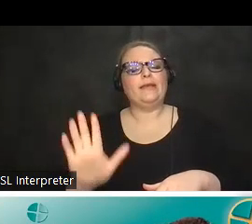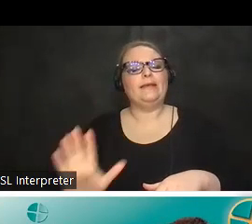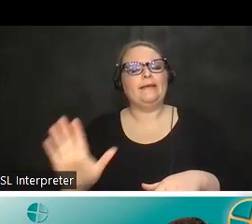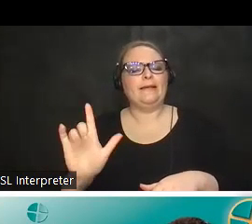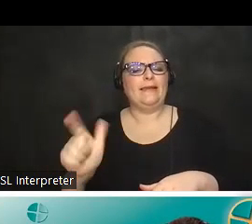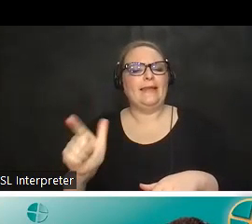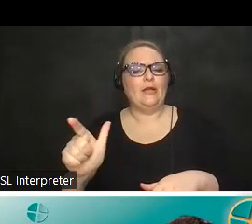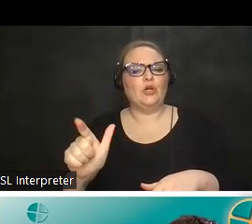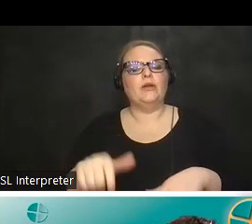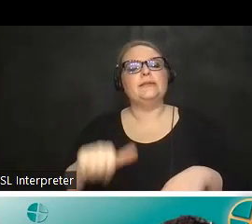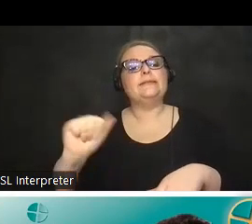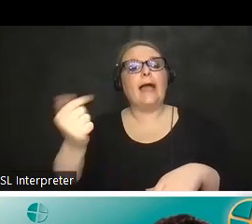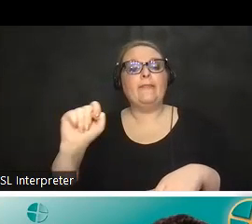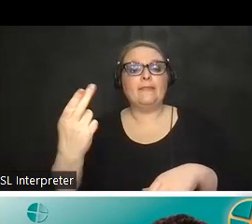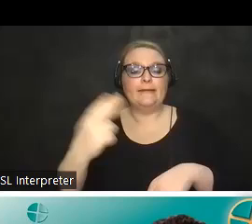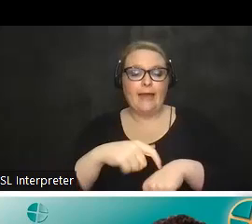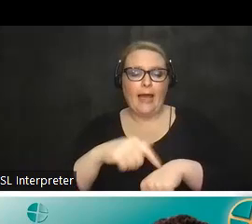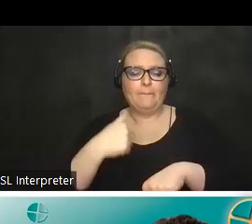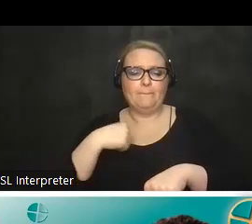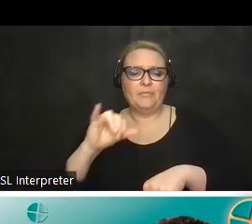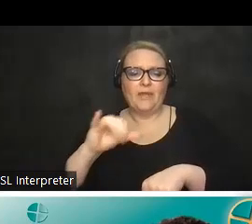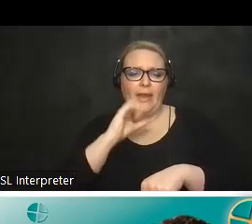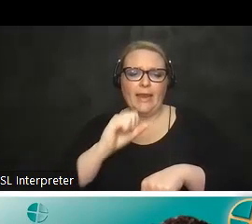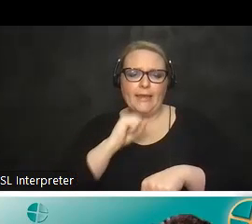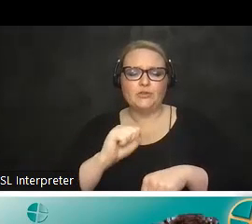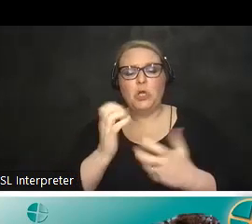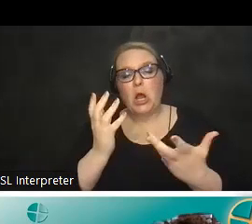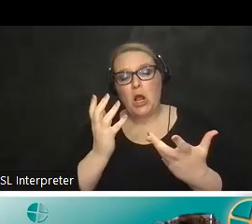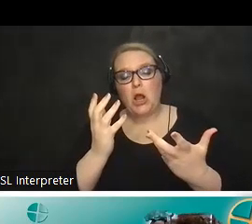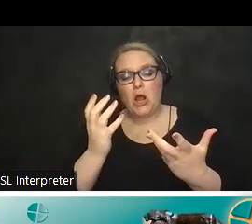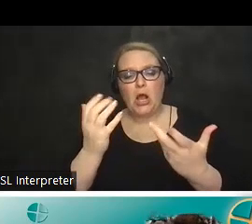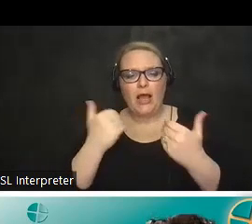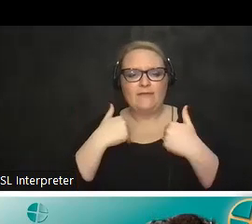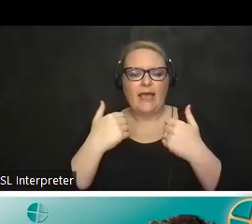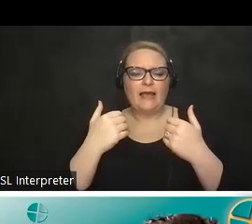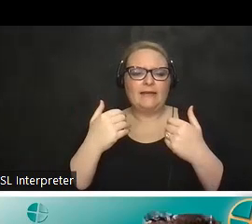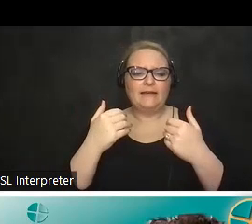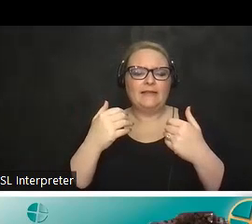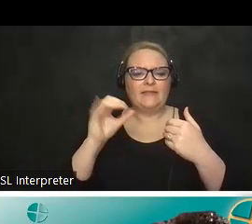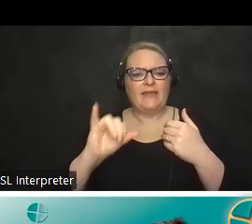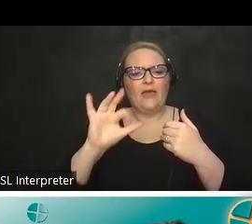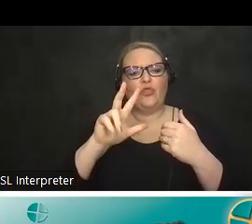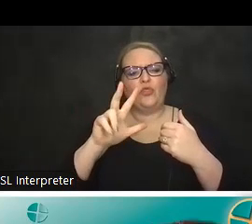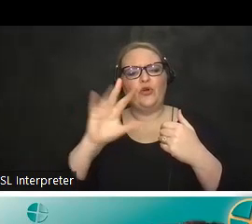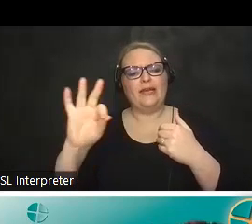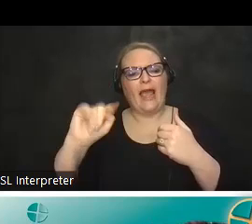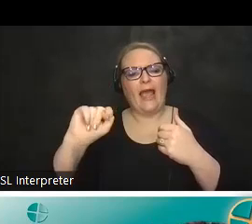the 10th time so um that's about uh i've had many iterations of my 39th birthday